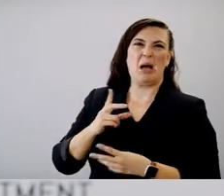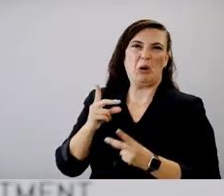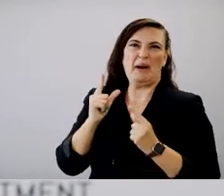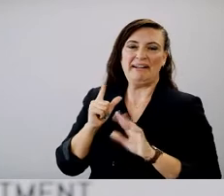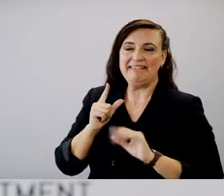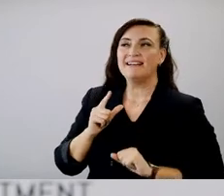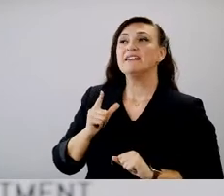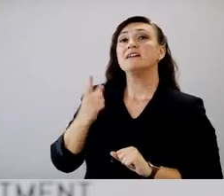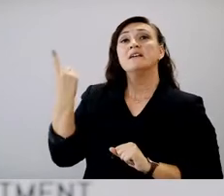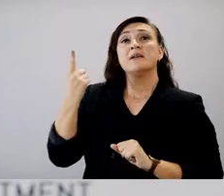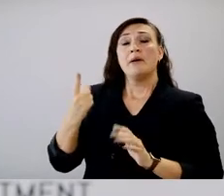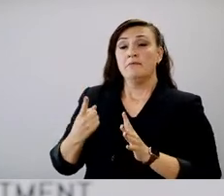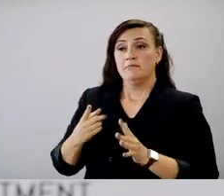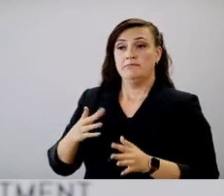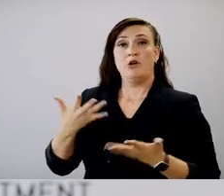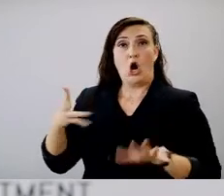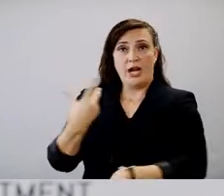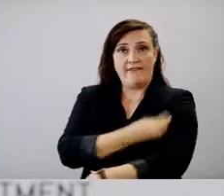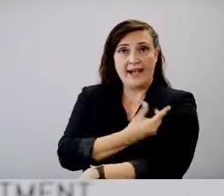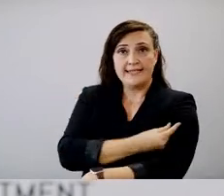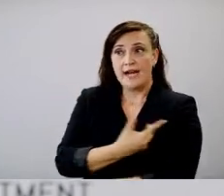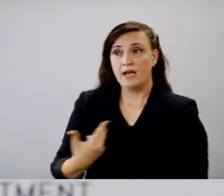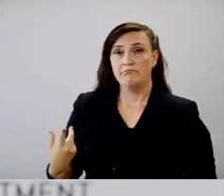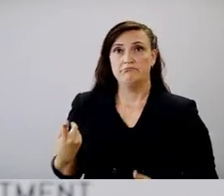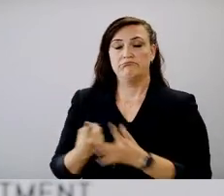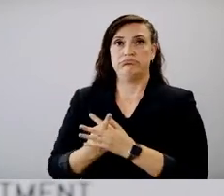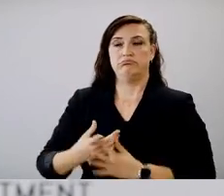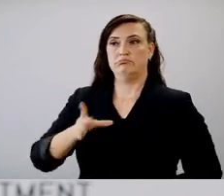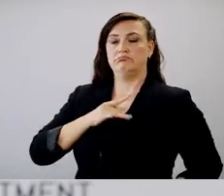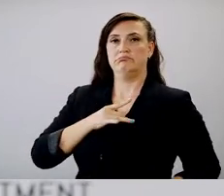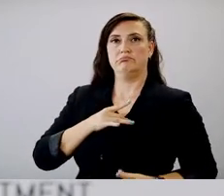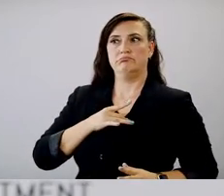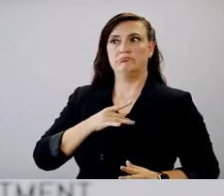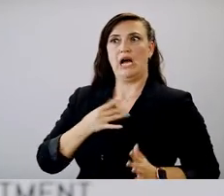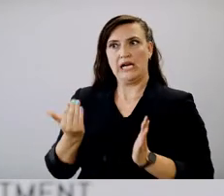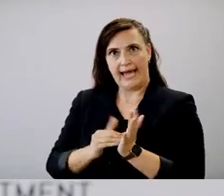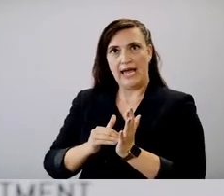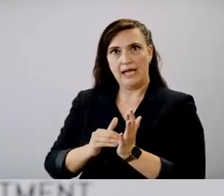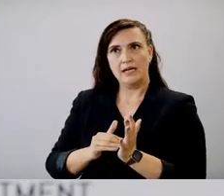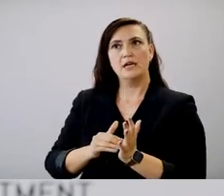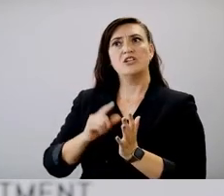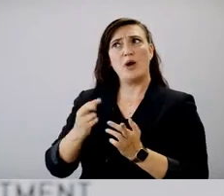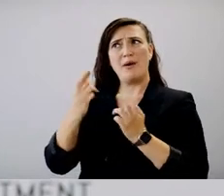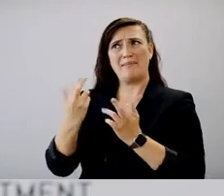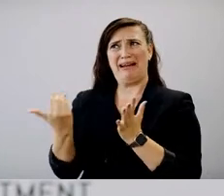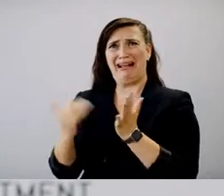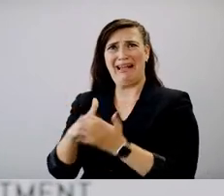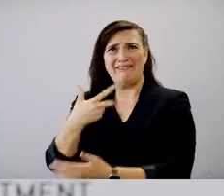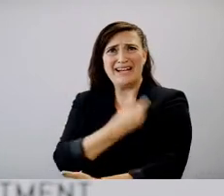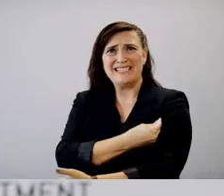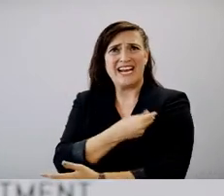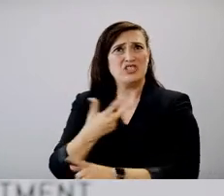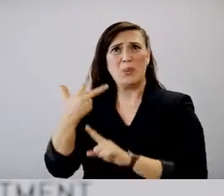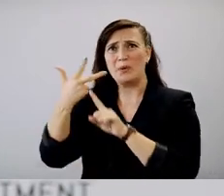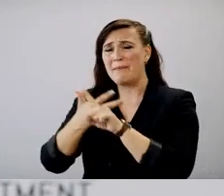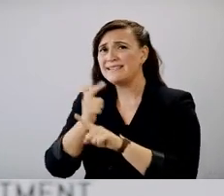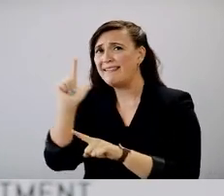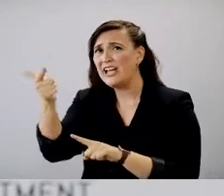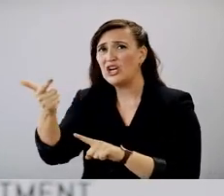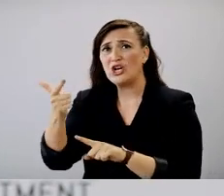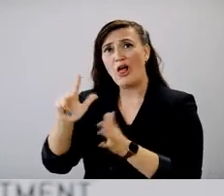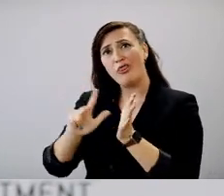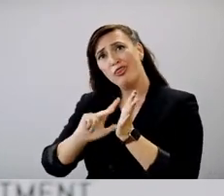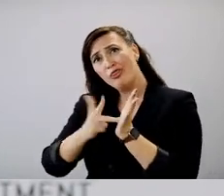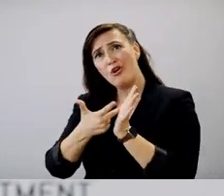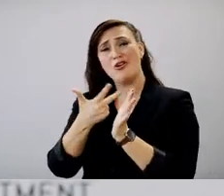So if someone has a breakthrough case, do you recommend then getting another vaccination three months later, perhaps?